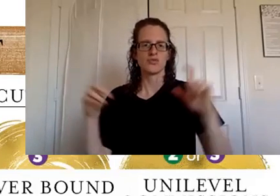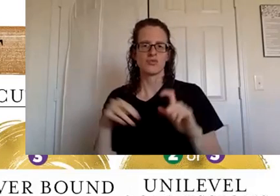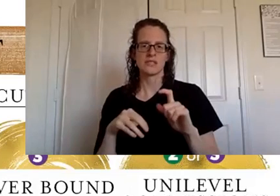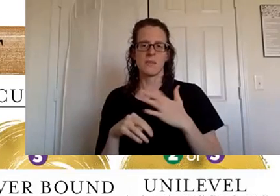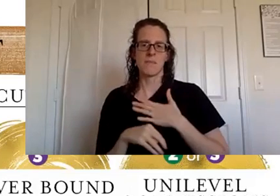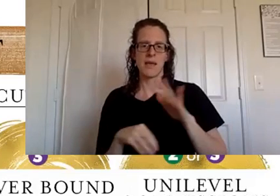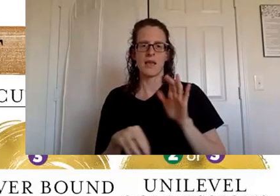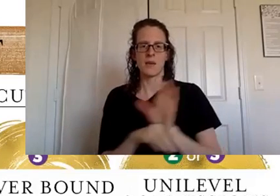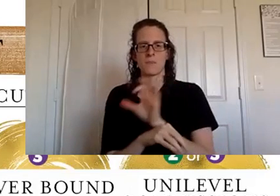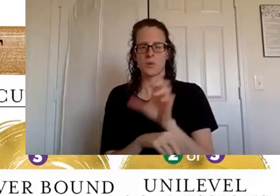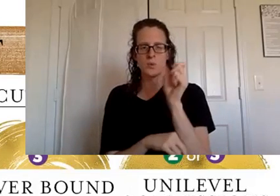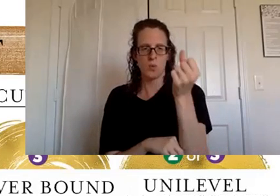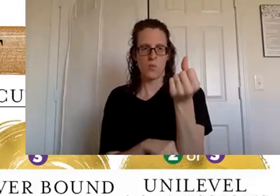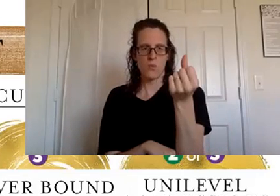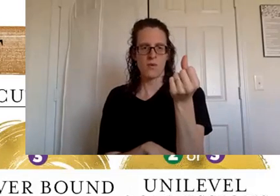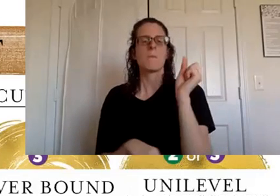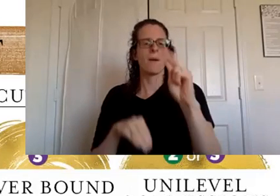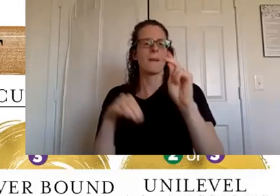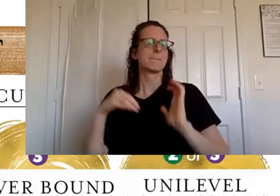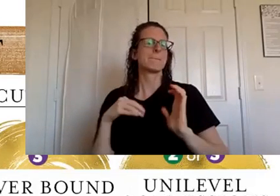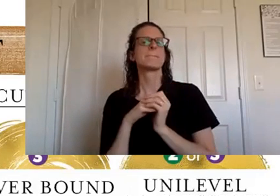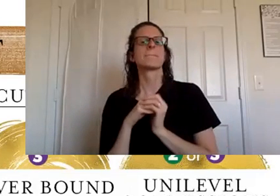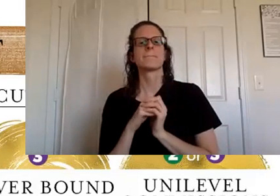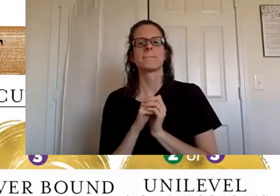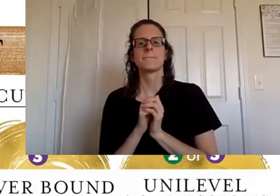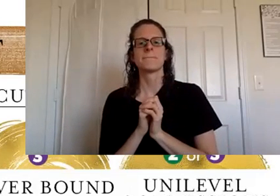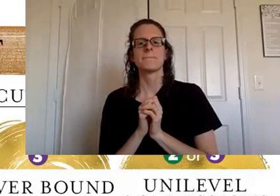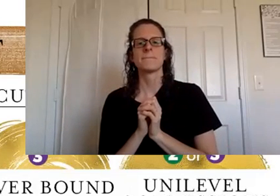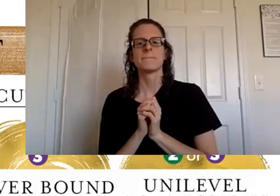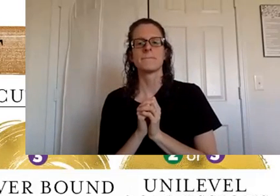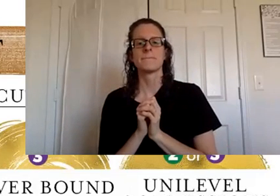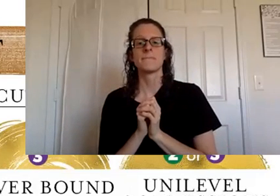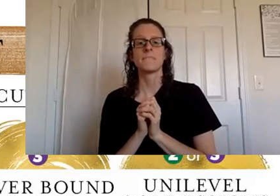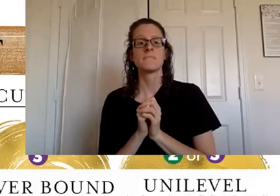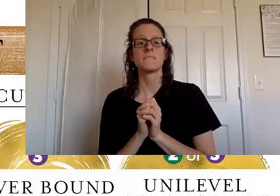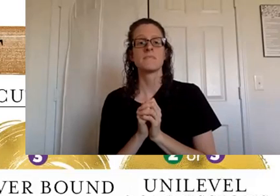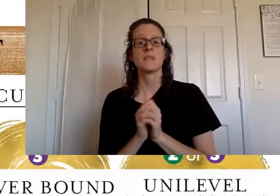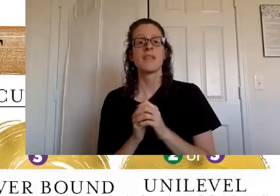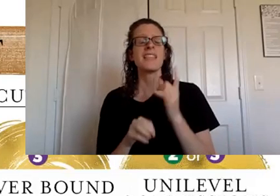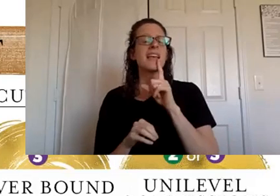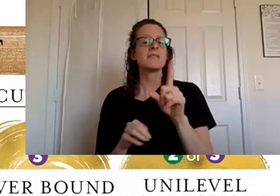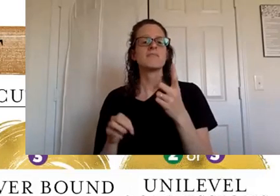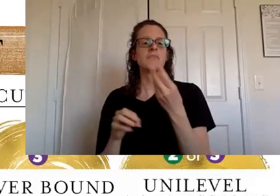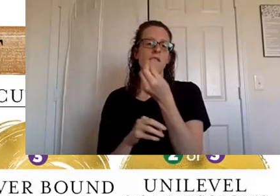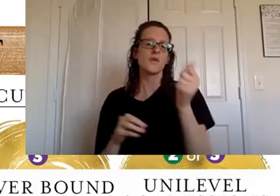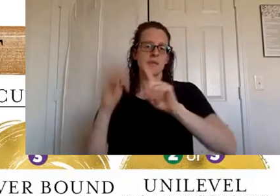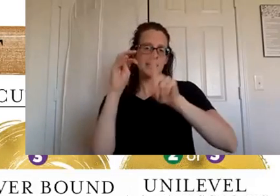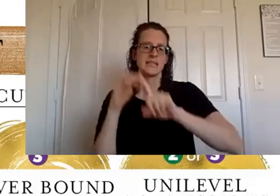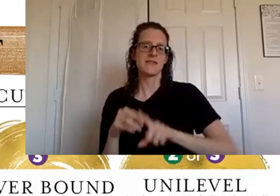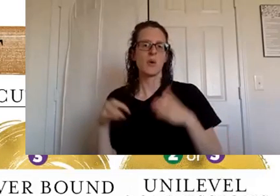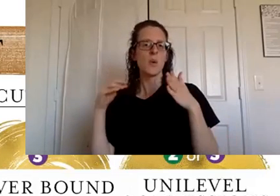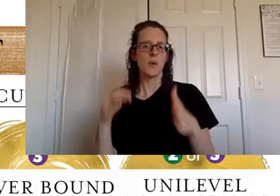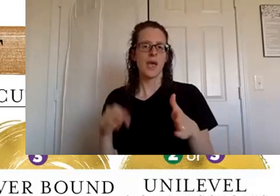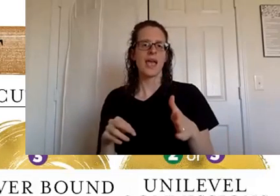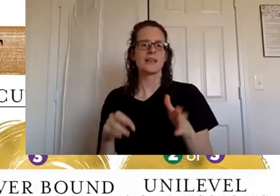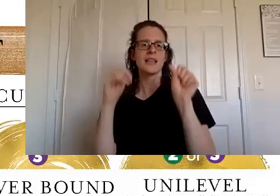there we go okay so there are a few different ways that